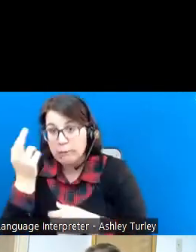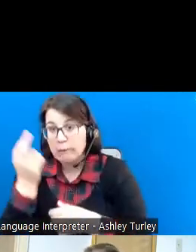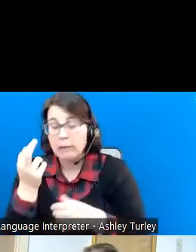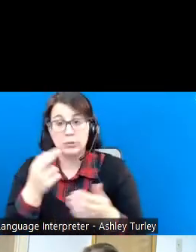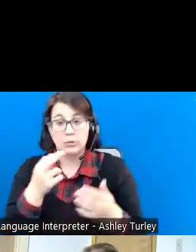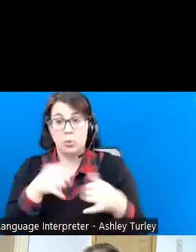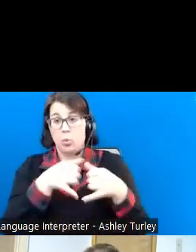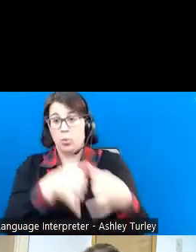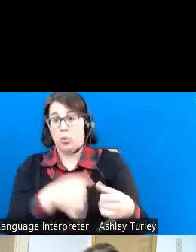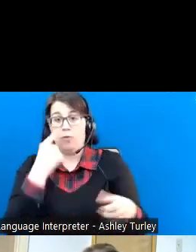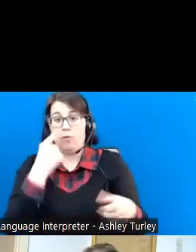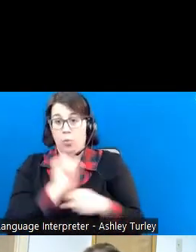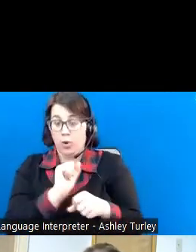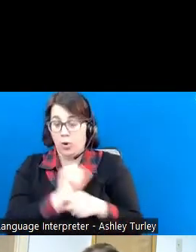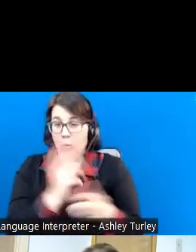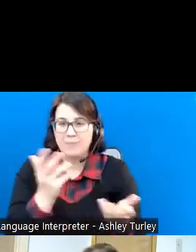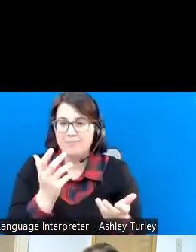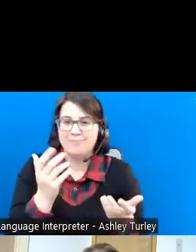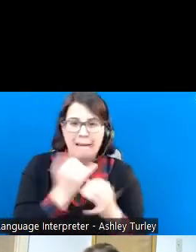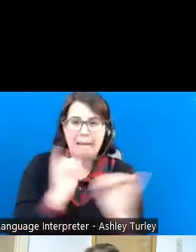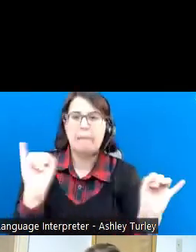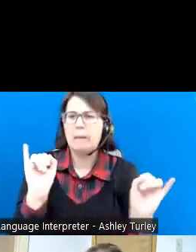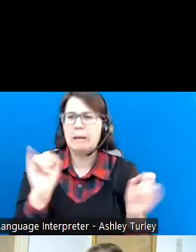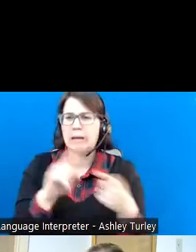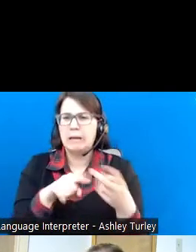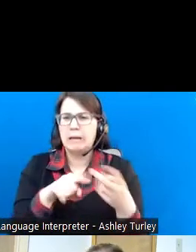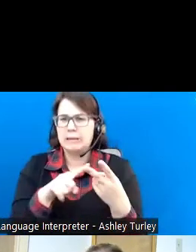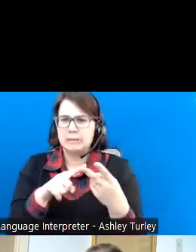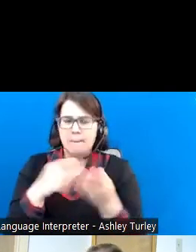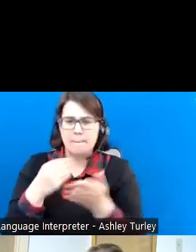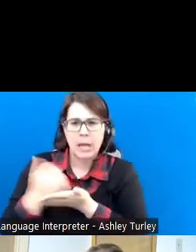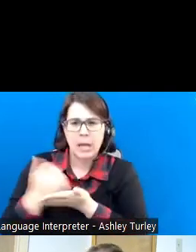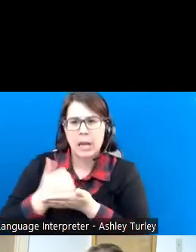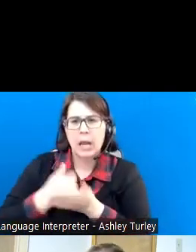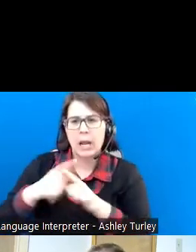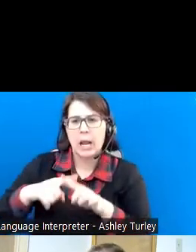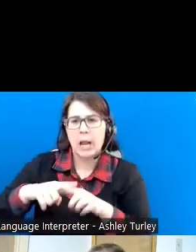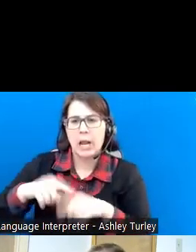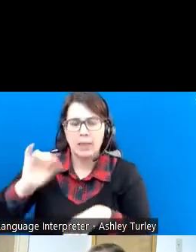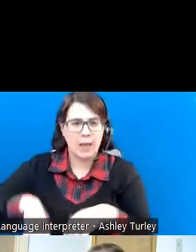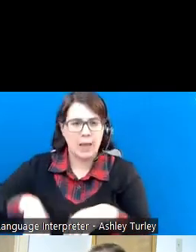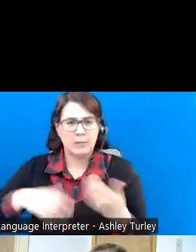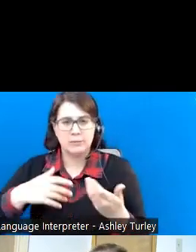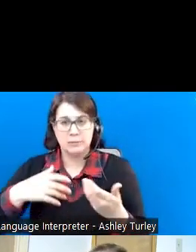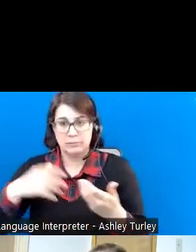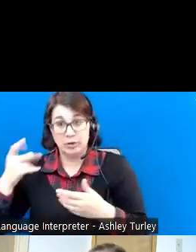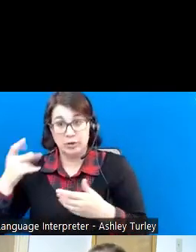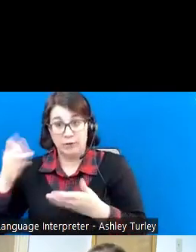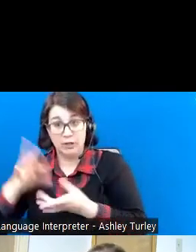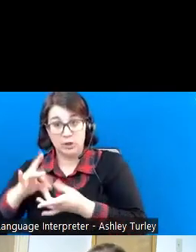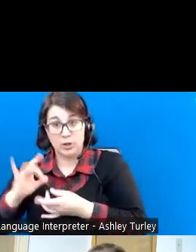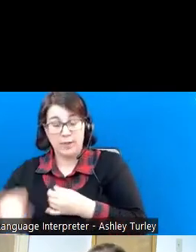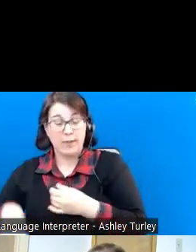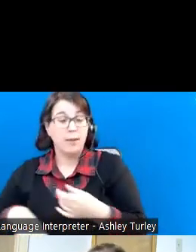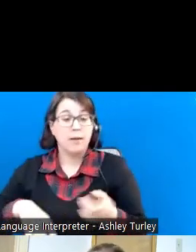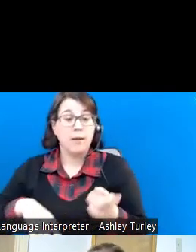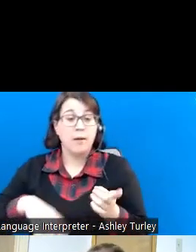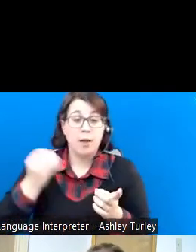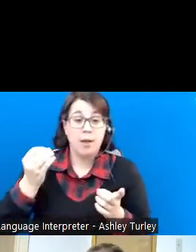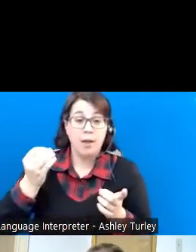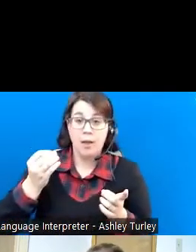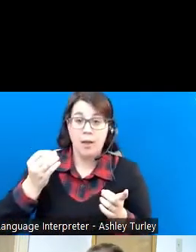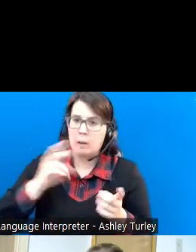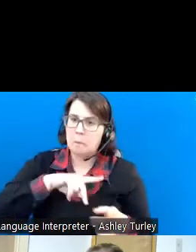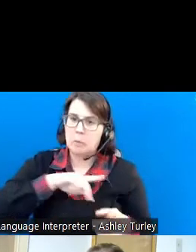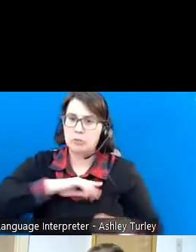independence, reliable income that Jennifer talked about, and just the personal satisfaction. Steve gave great